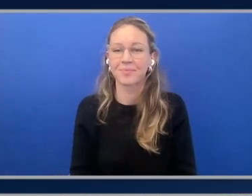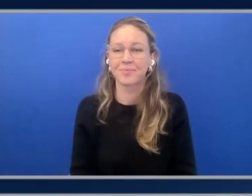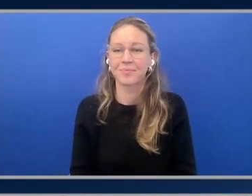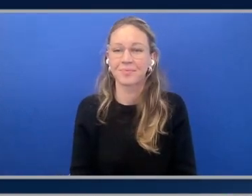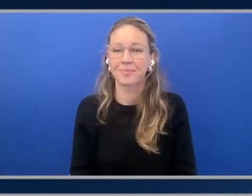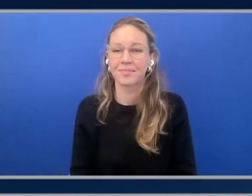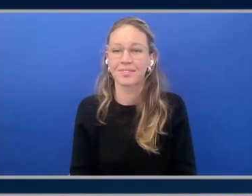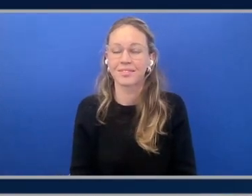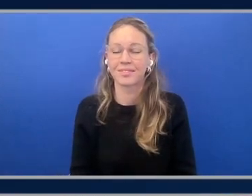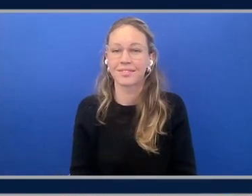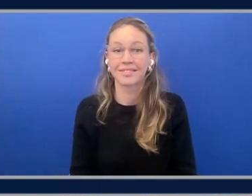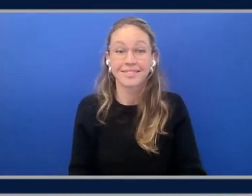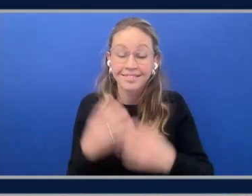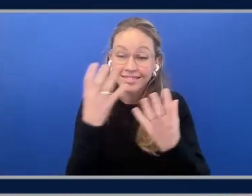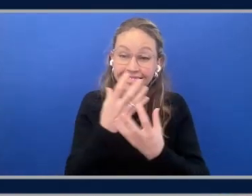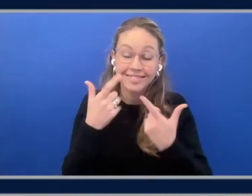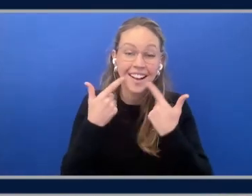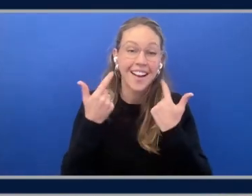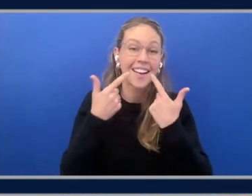Wow.